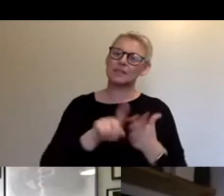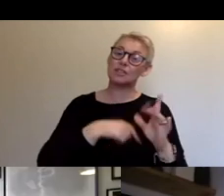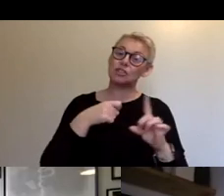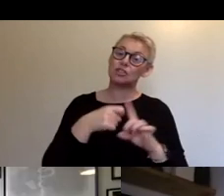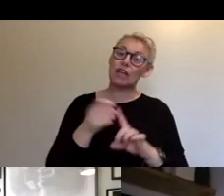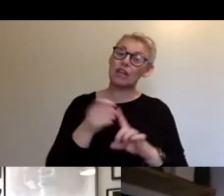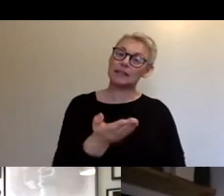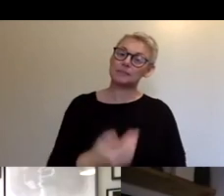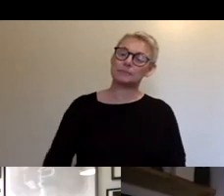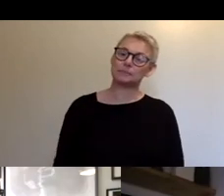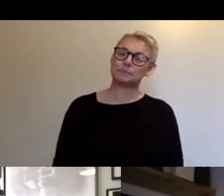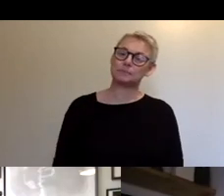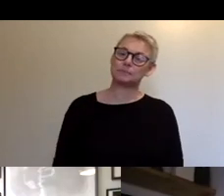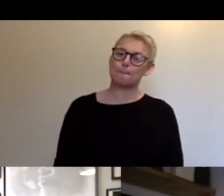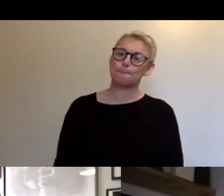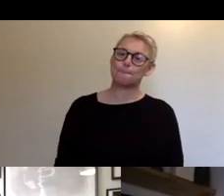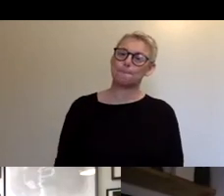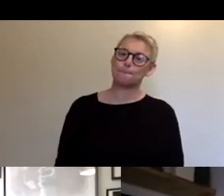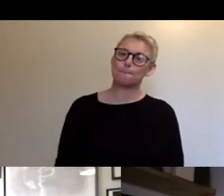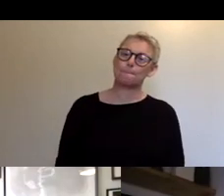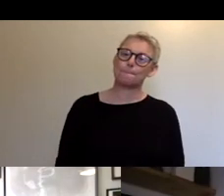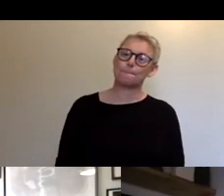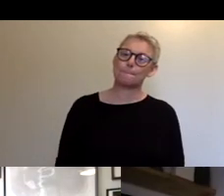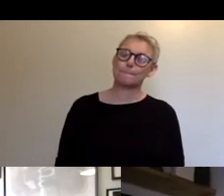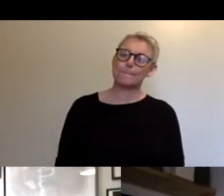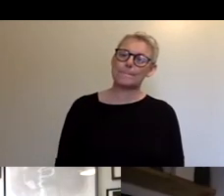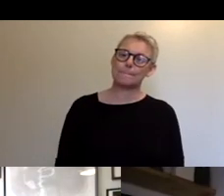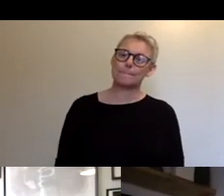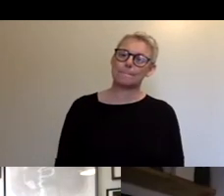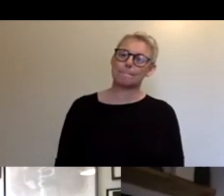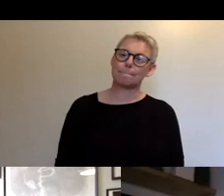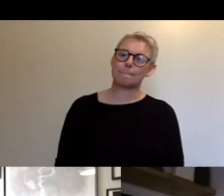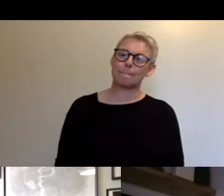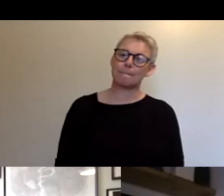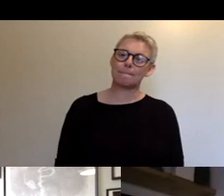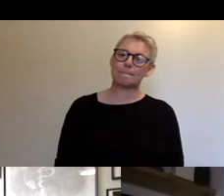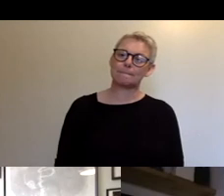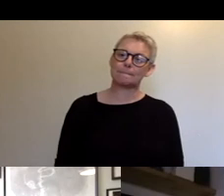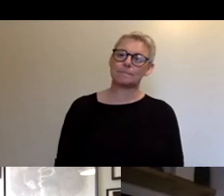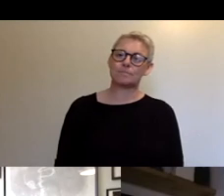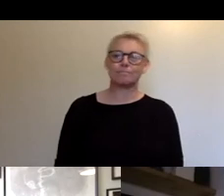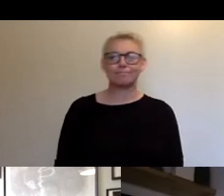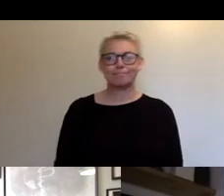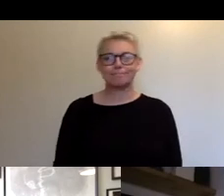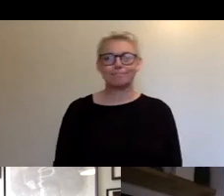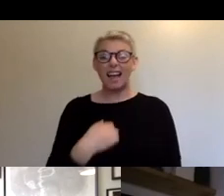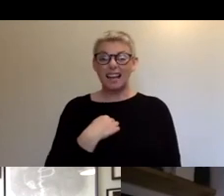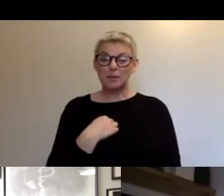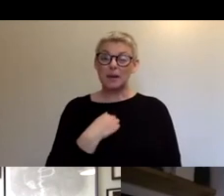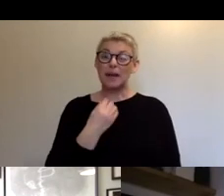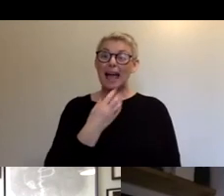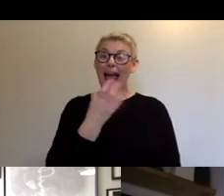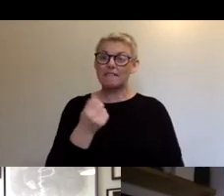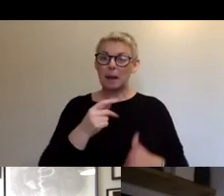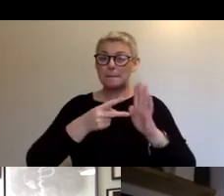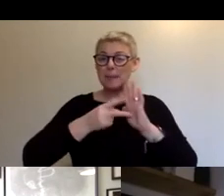Um, well, I can't talk about some of the events that we have planned because they're still being negotiated. go on.